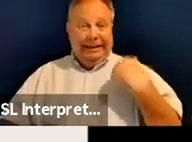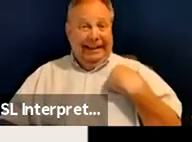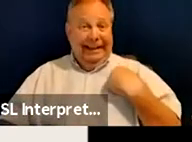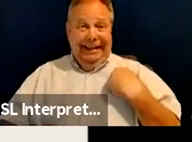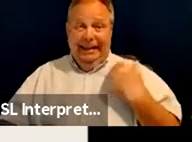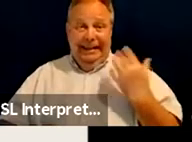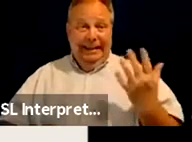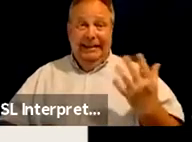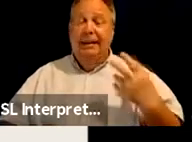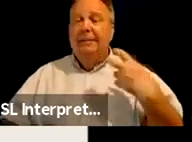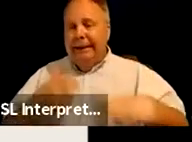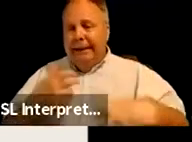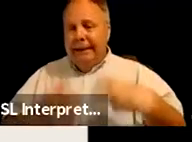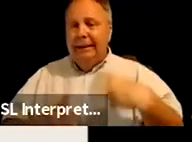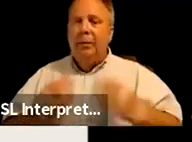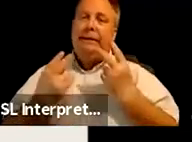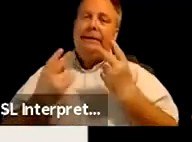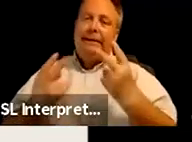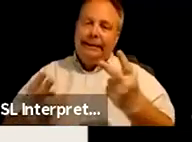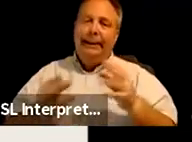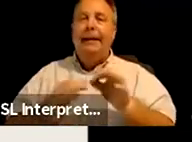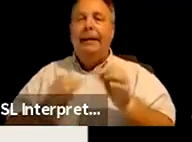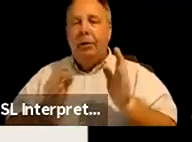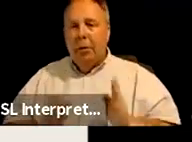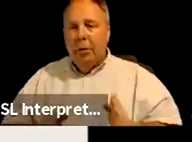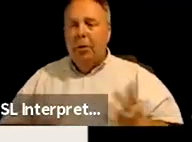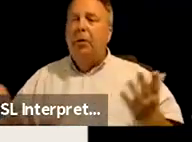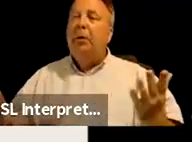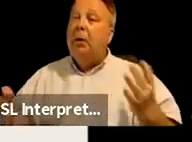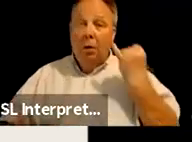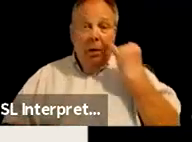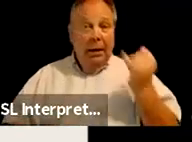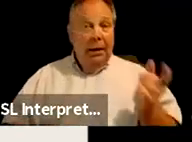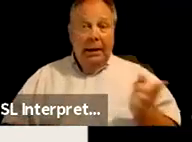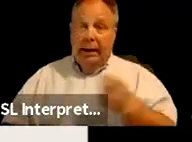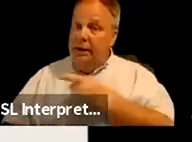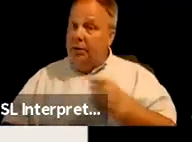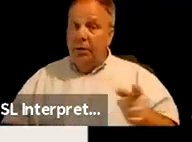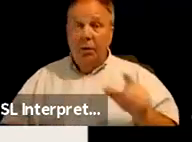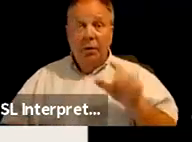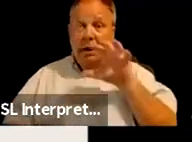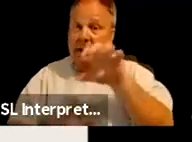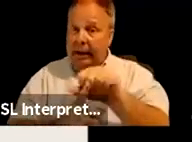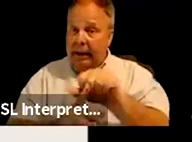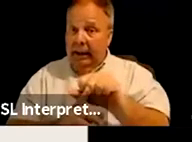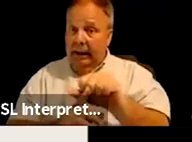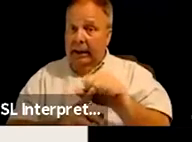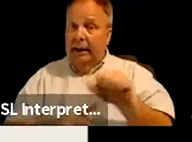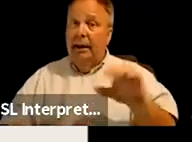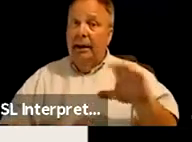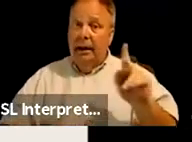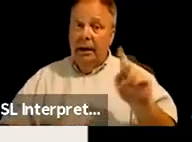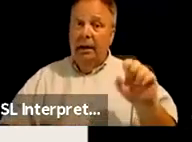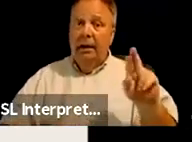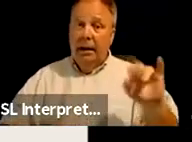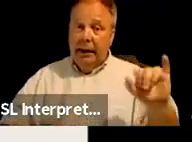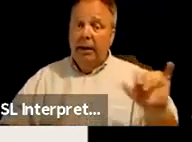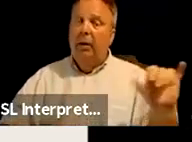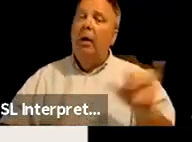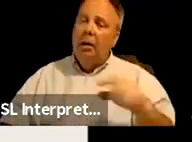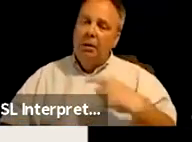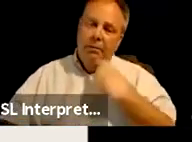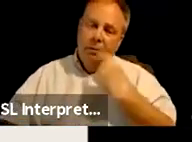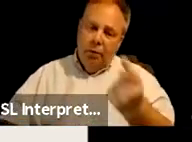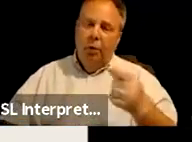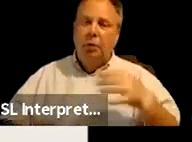issues with seeing the interpreter. So in case you didn't catch this, Carrie also told you all